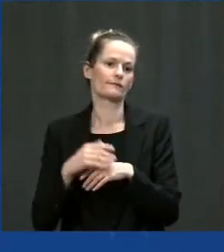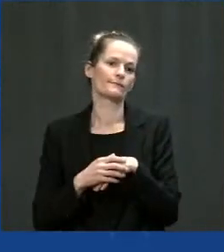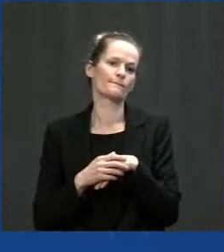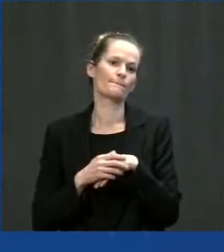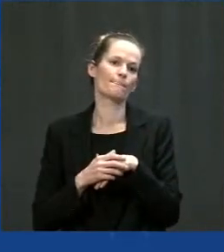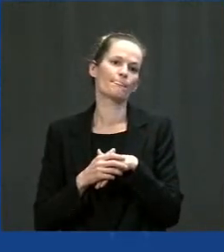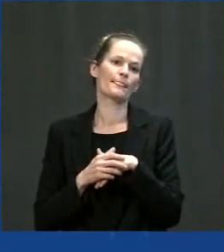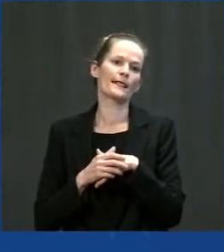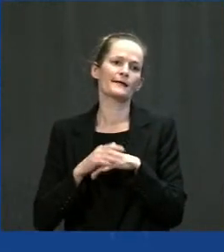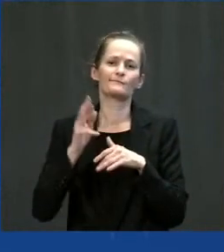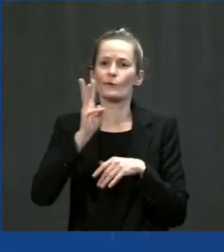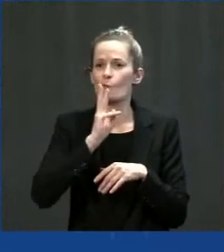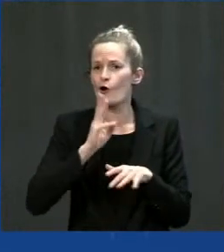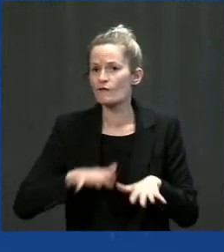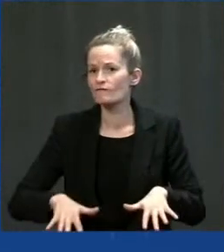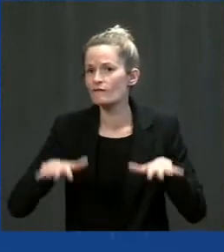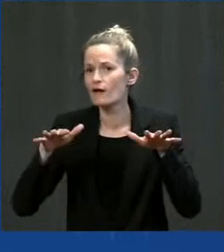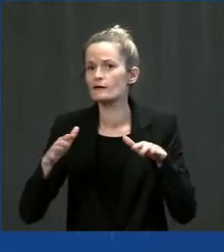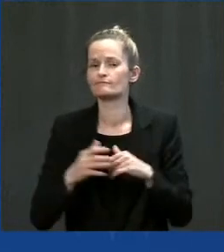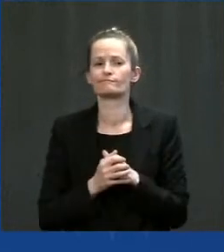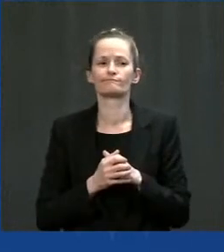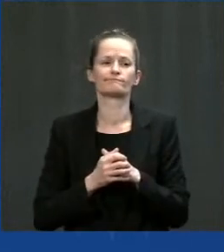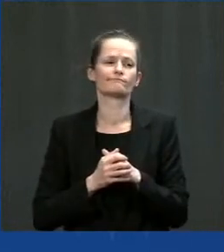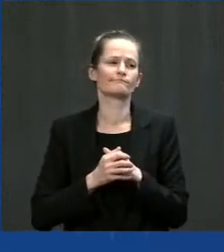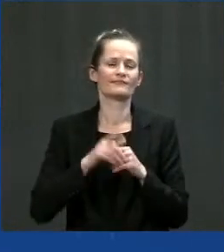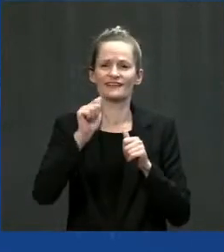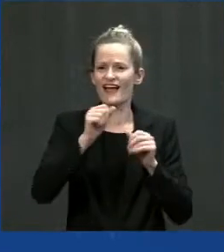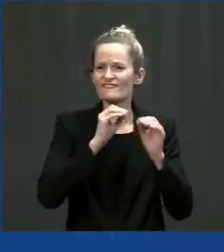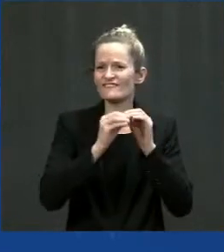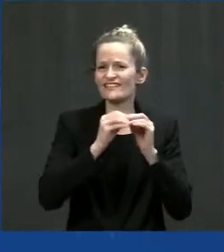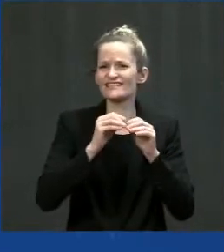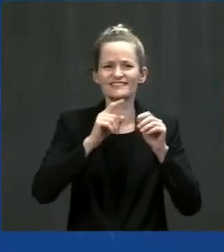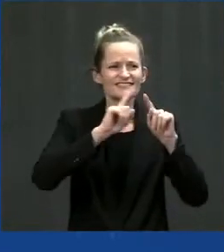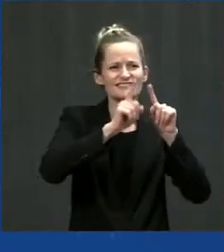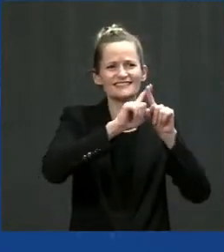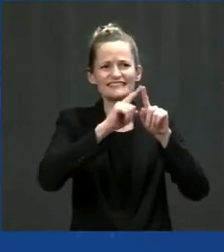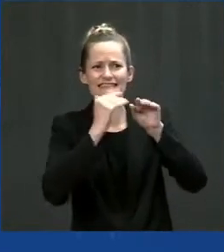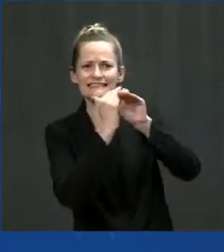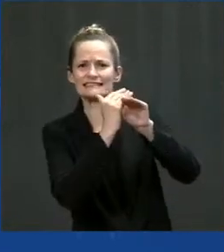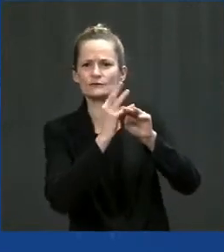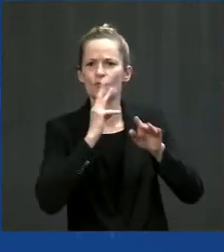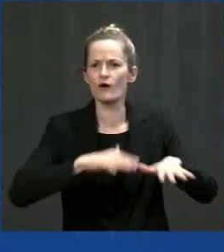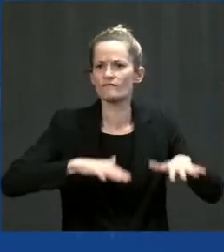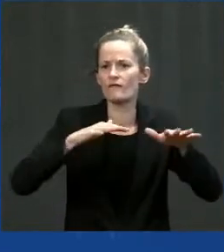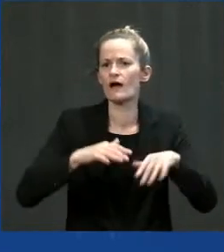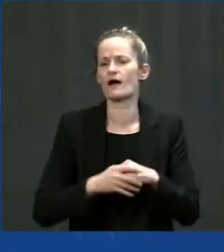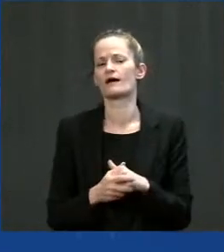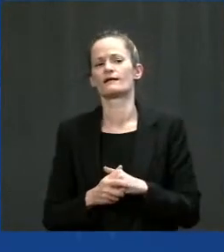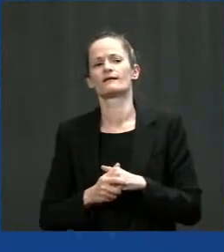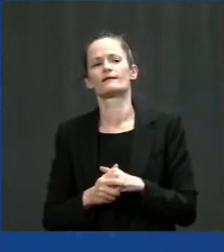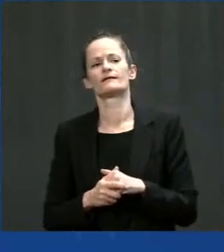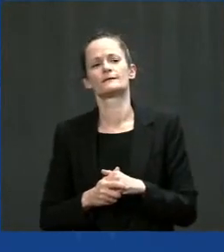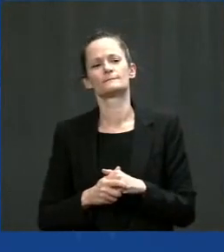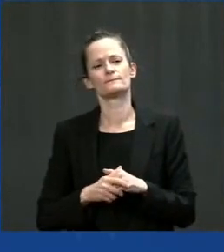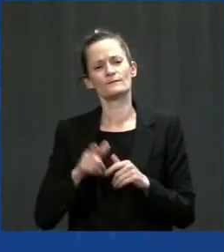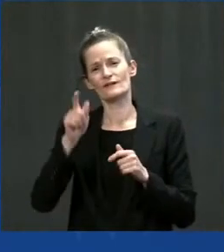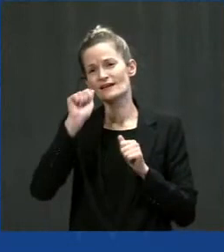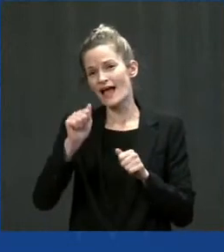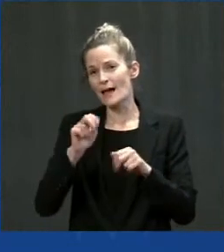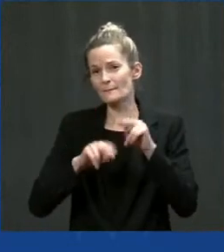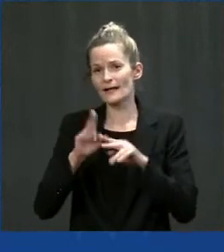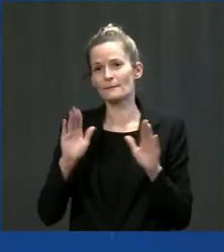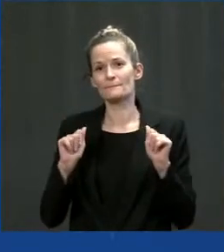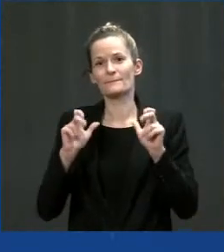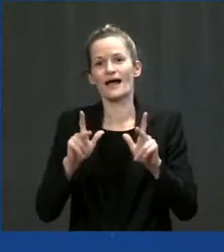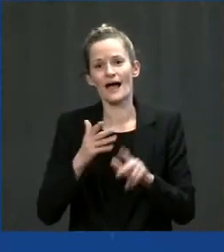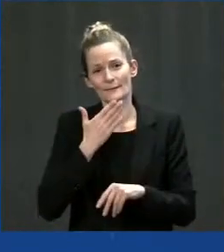because we have to we have to build back to where we know the minimum requirements are now. We got to do it better. You can't build back to what it used to